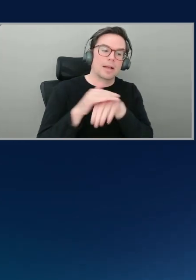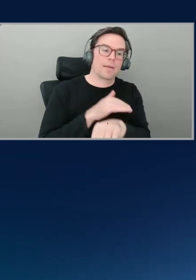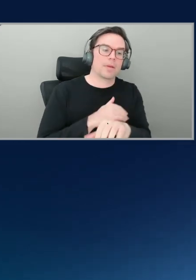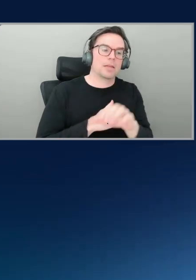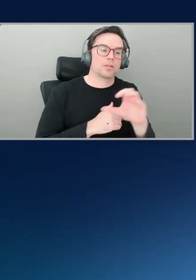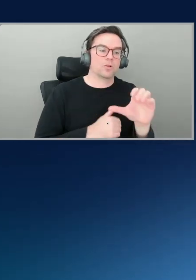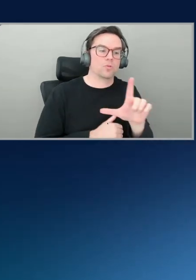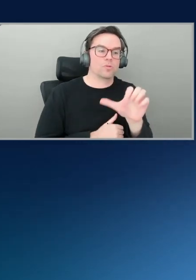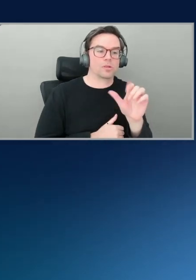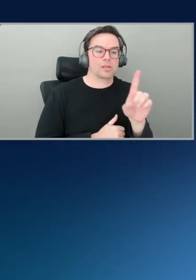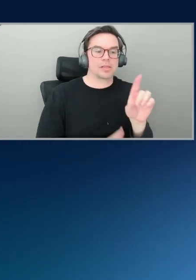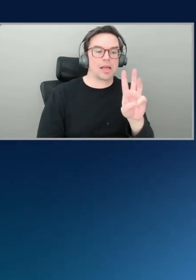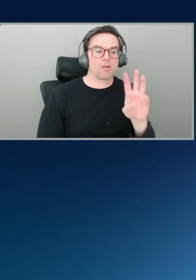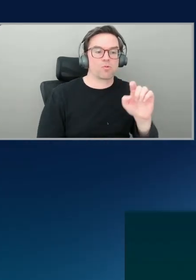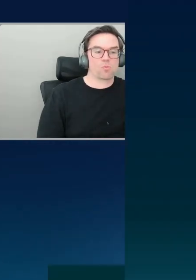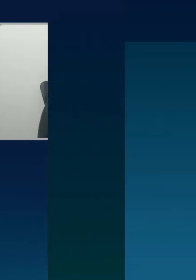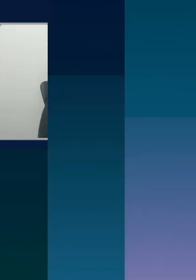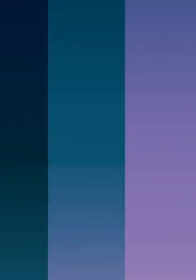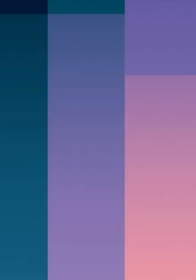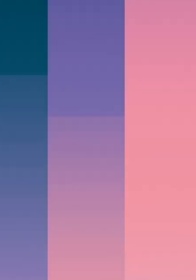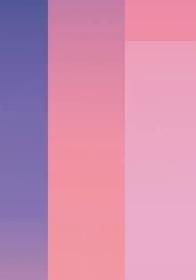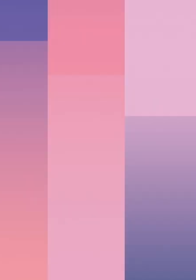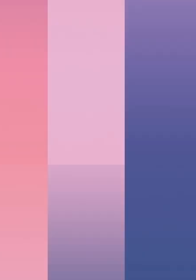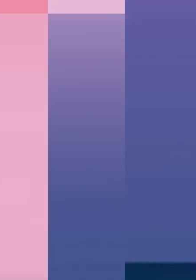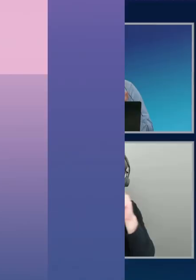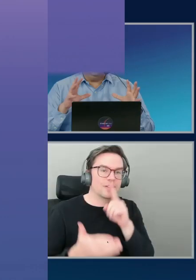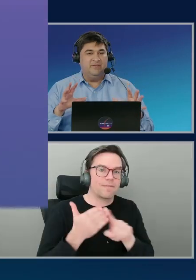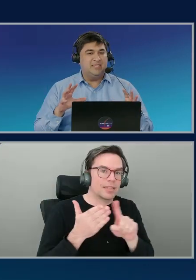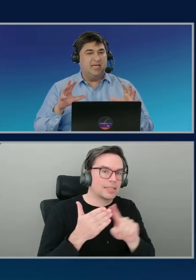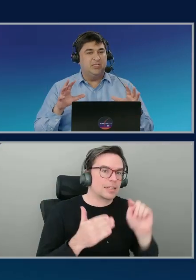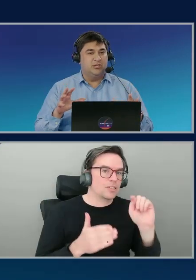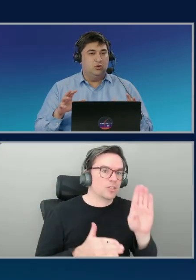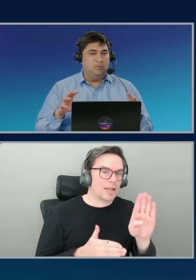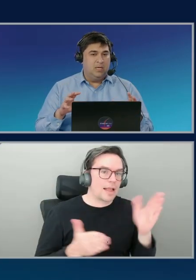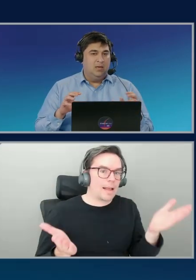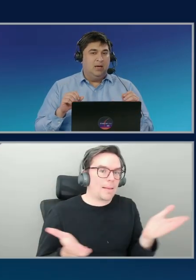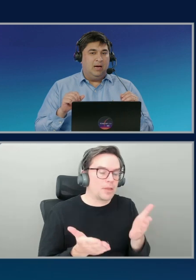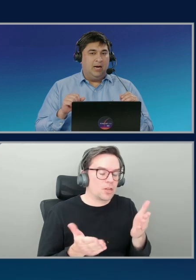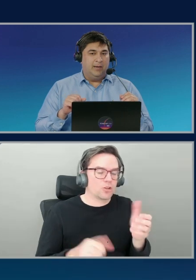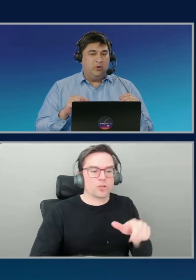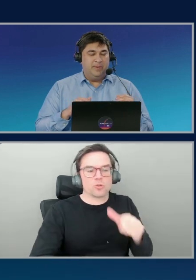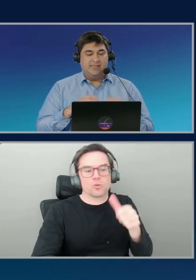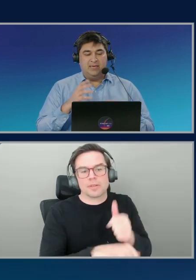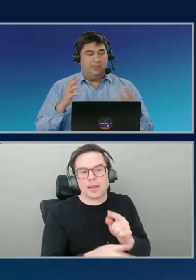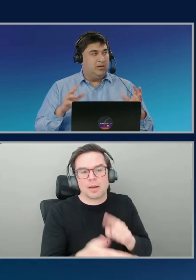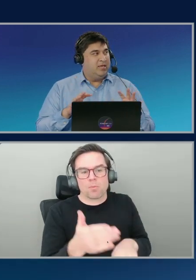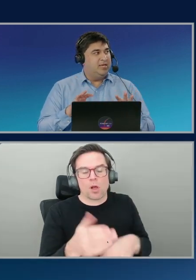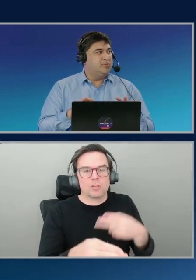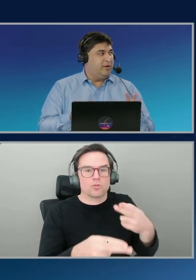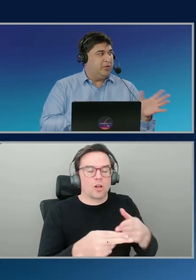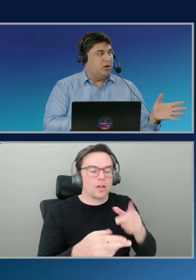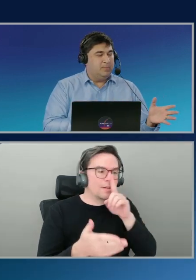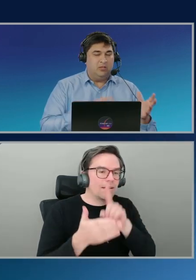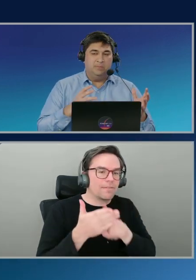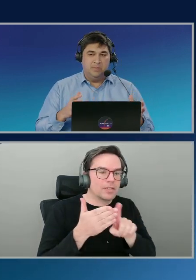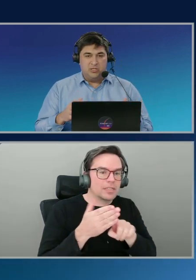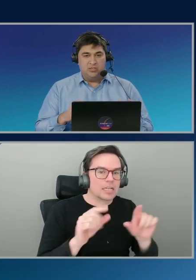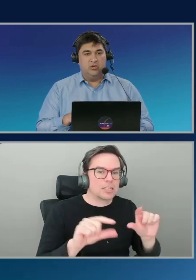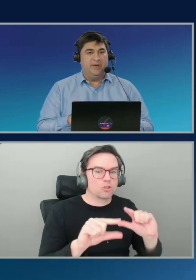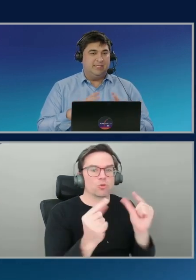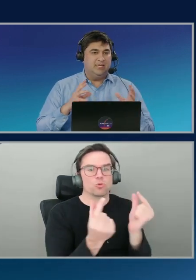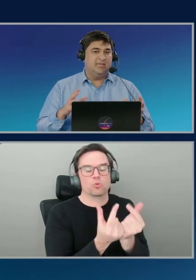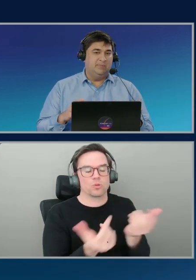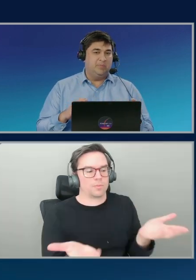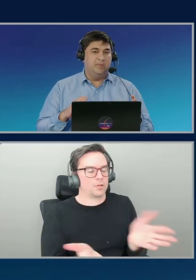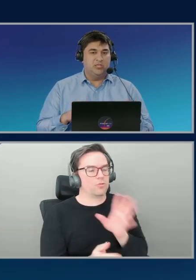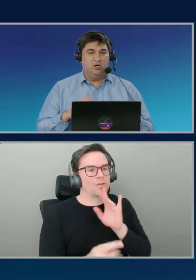In the investigation tab out here, you basically set up what is known as an investigation group. You're basically able to, here is where we talked about the permission.